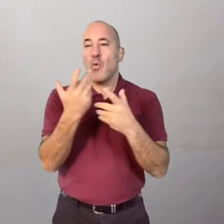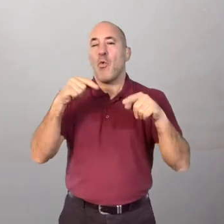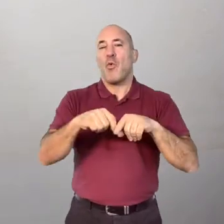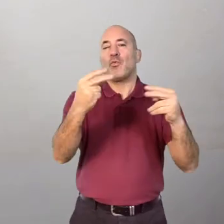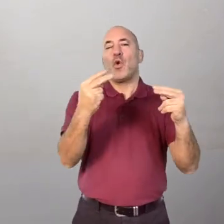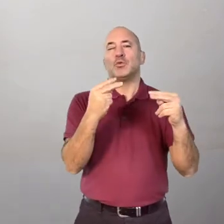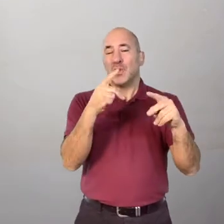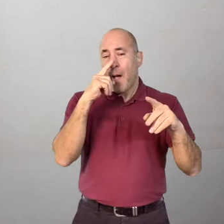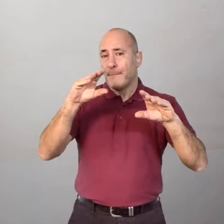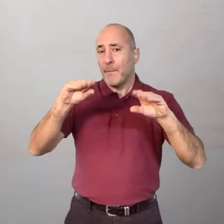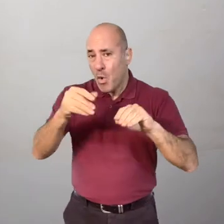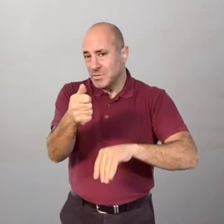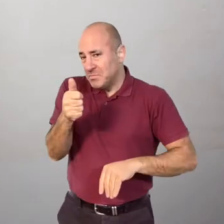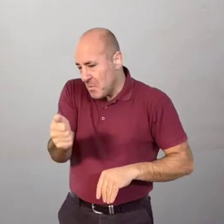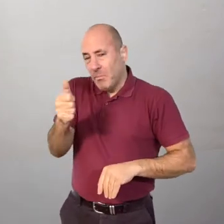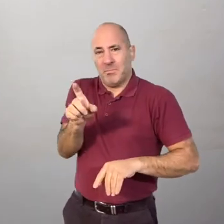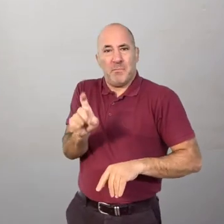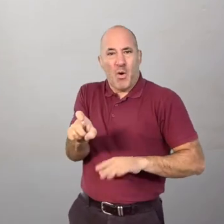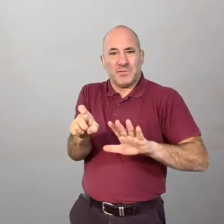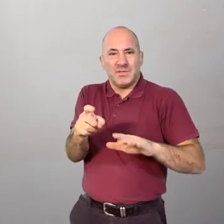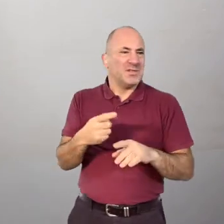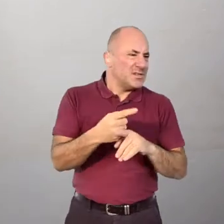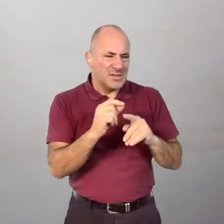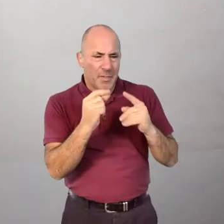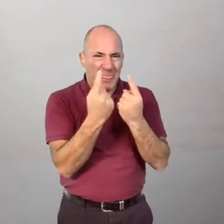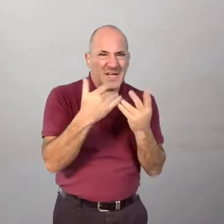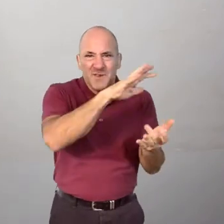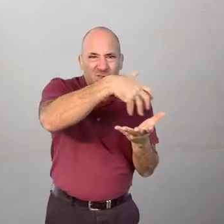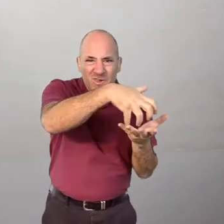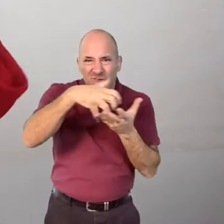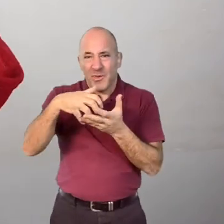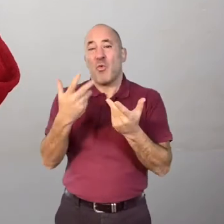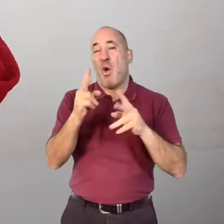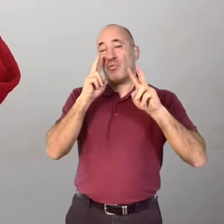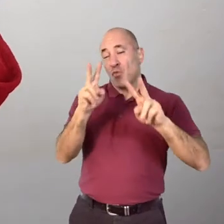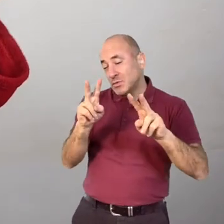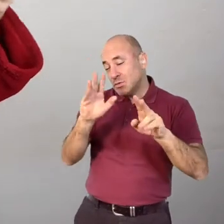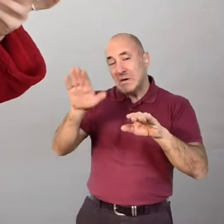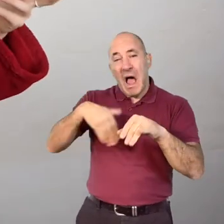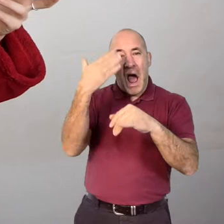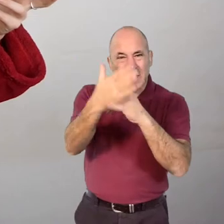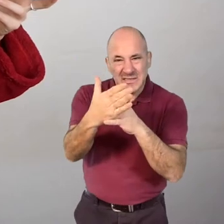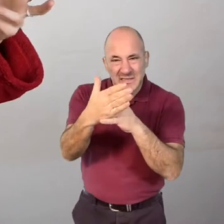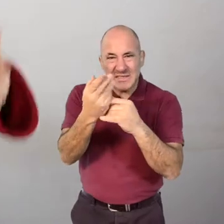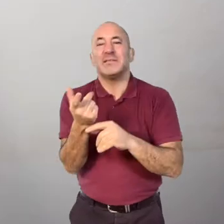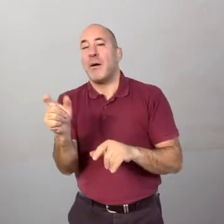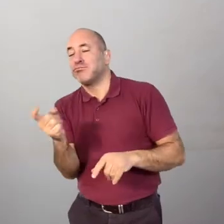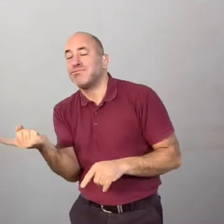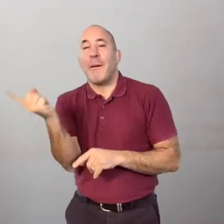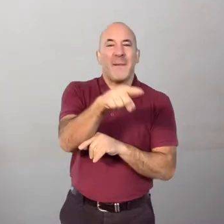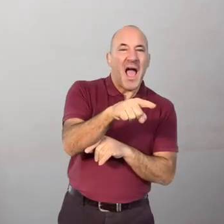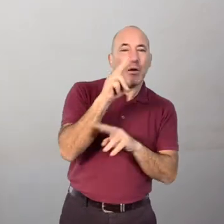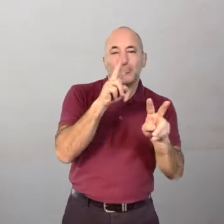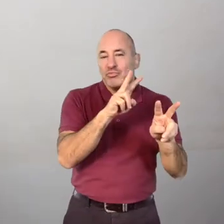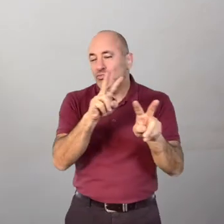moments in the video where you can pause, go and find your prop. Or watch the workshop right to the end and